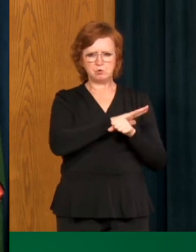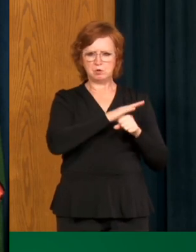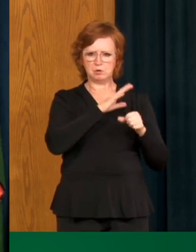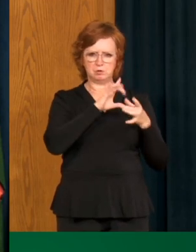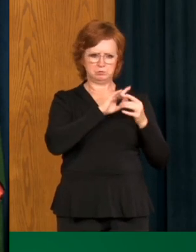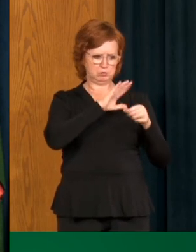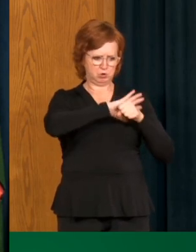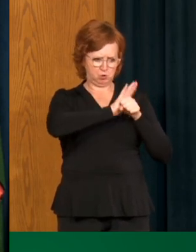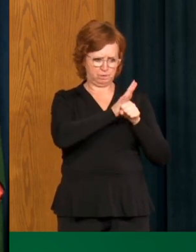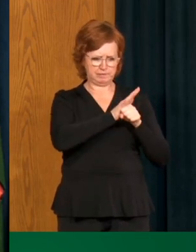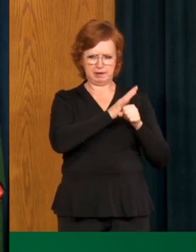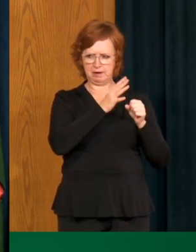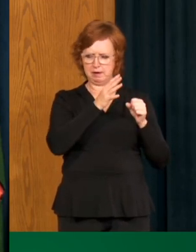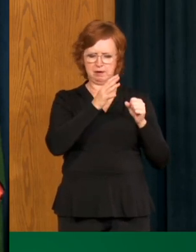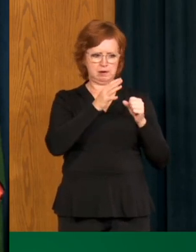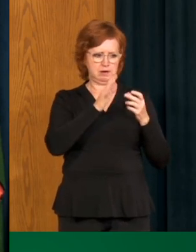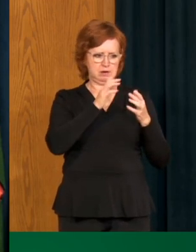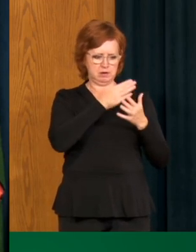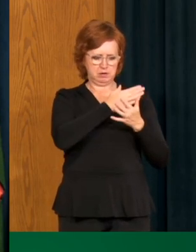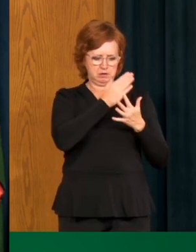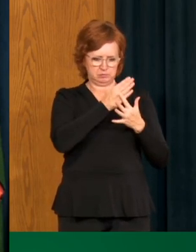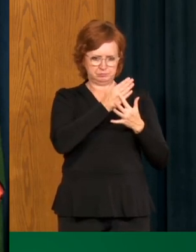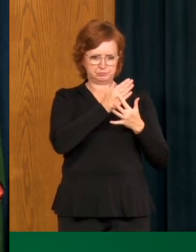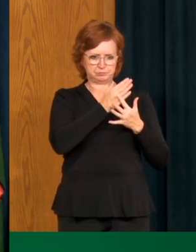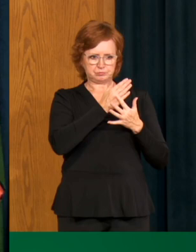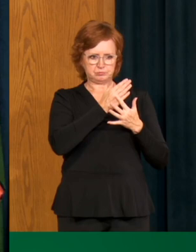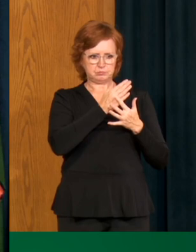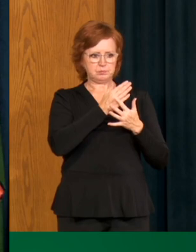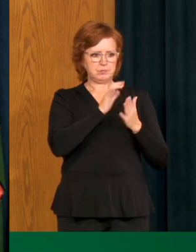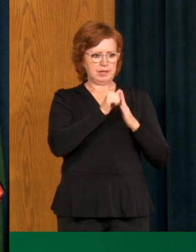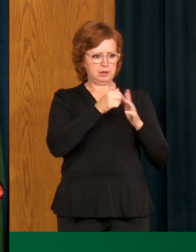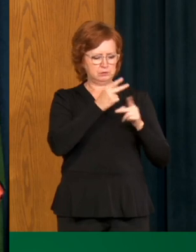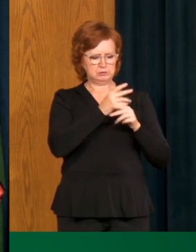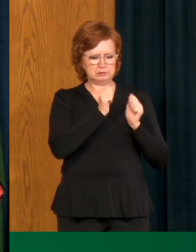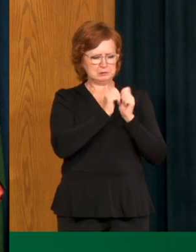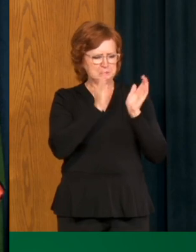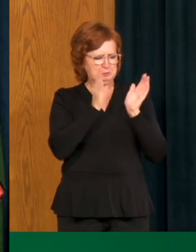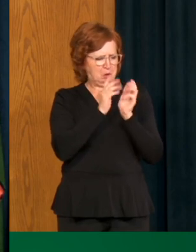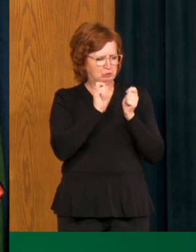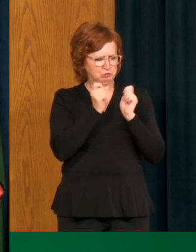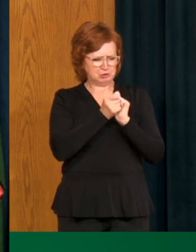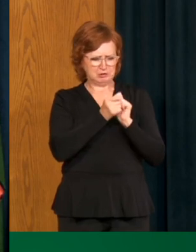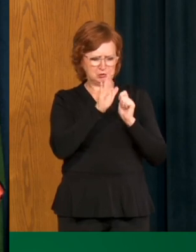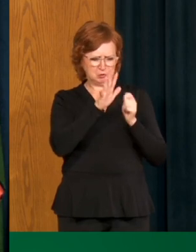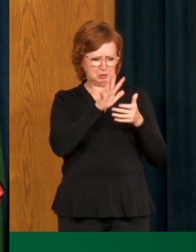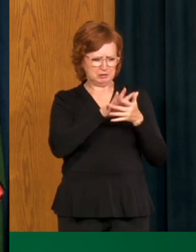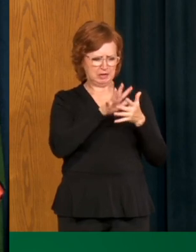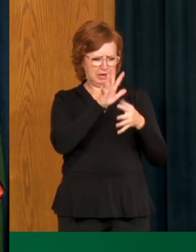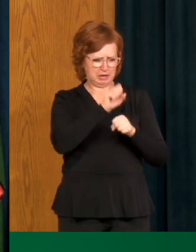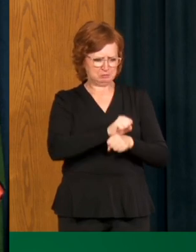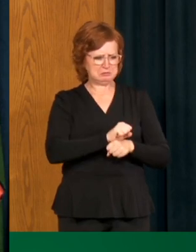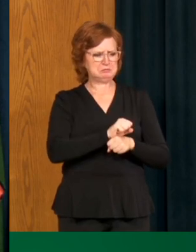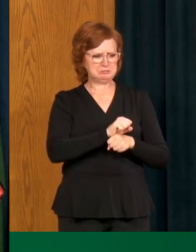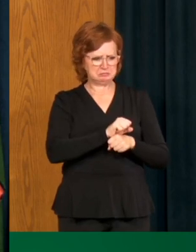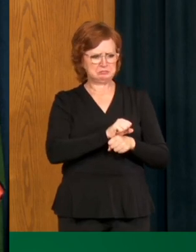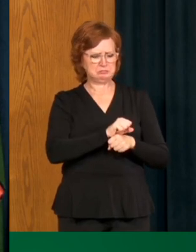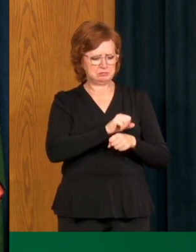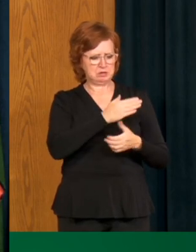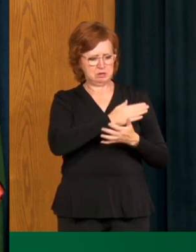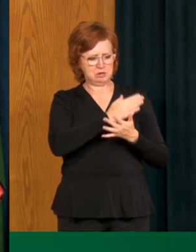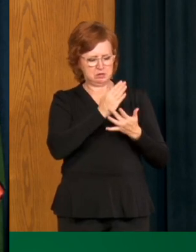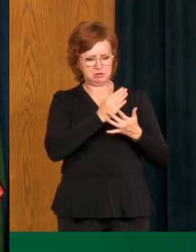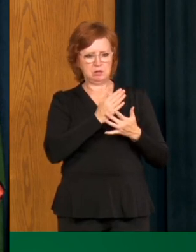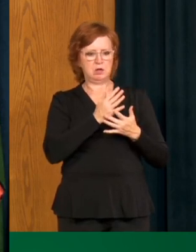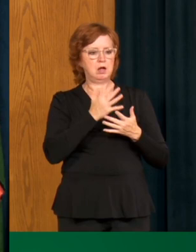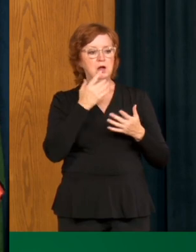but how they can ensure that they, uh, can take necessary precautions with minor alterations to their daily life, uh, to ensure that, that COVID